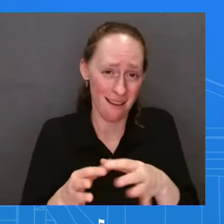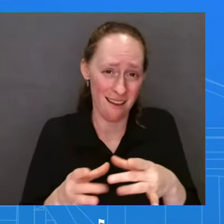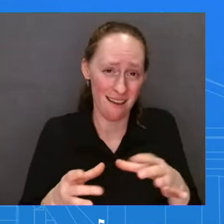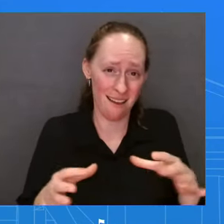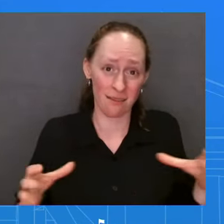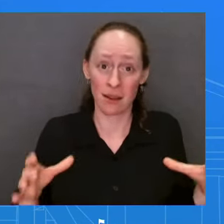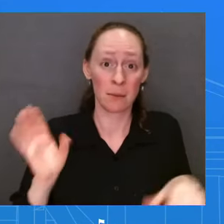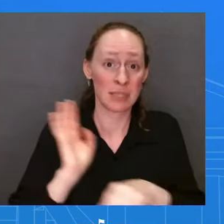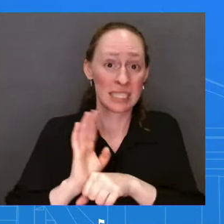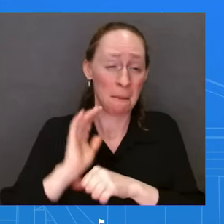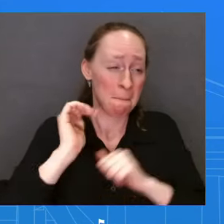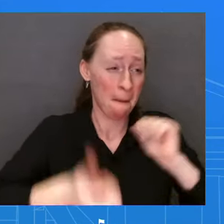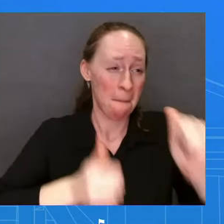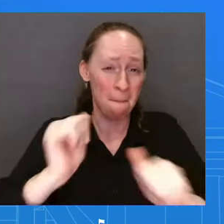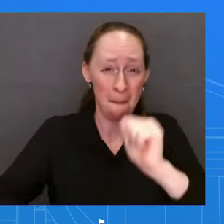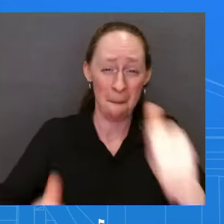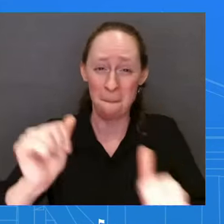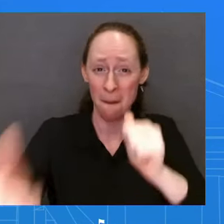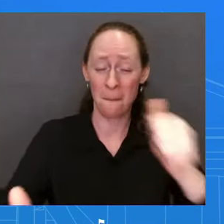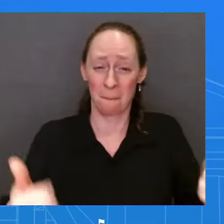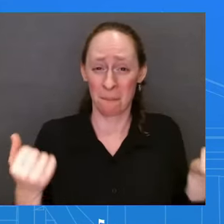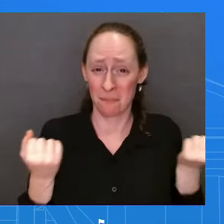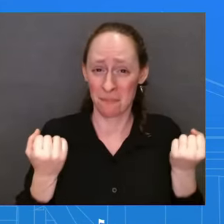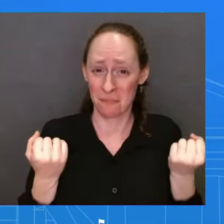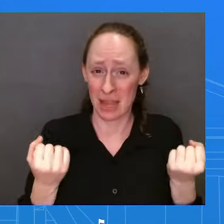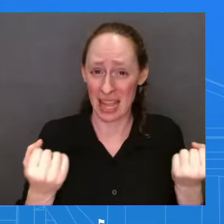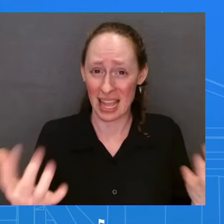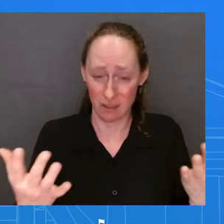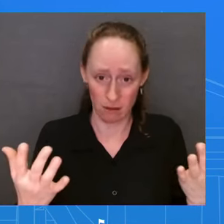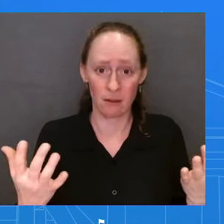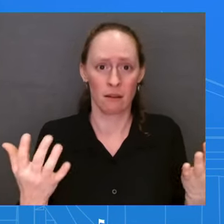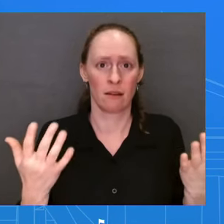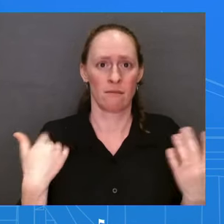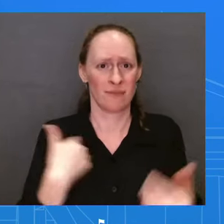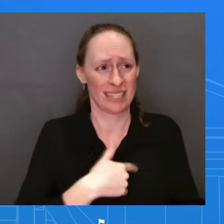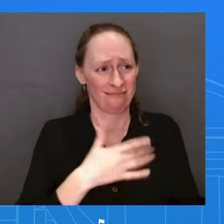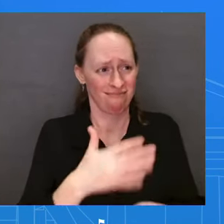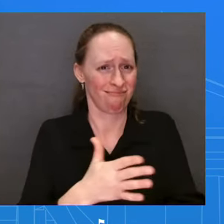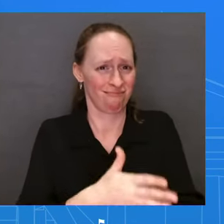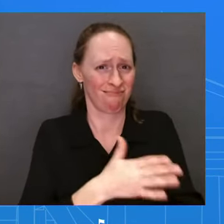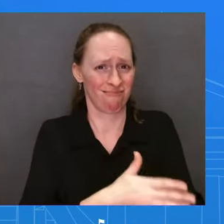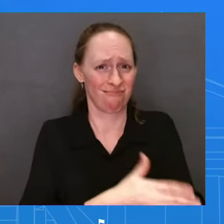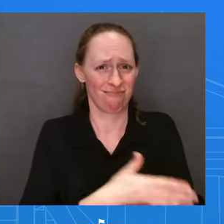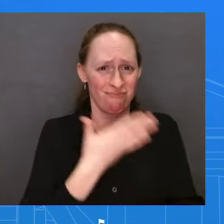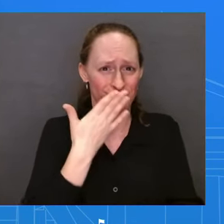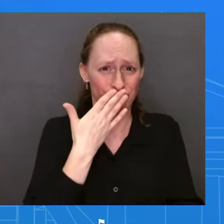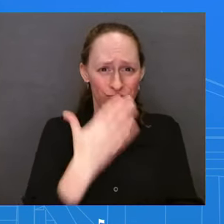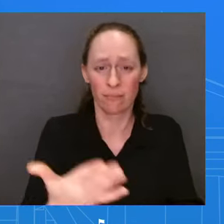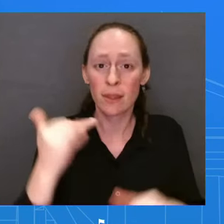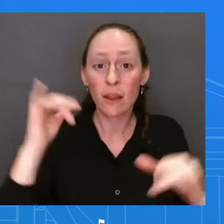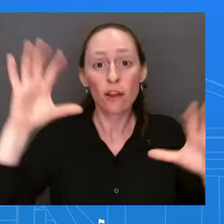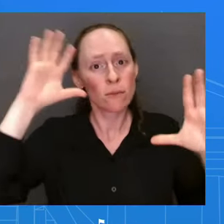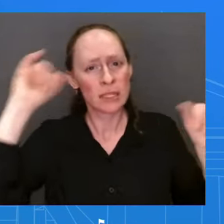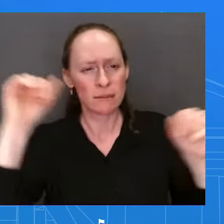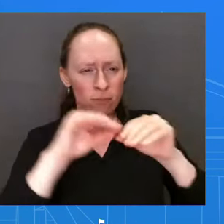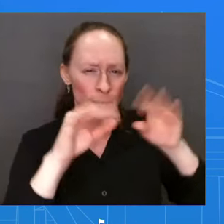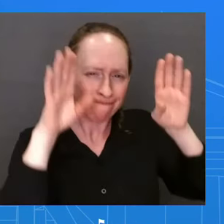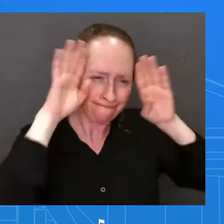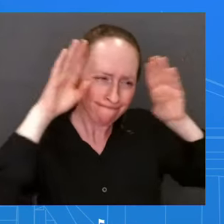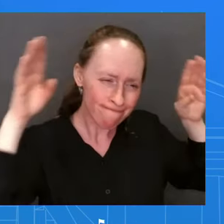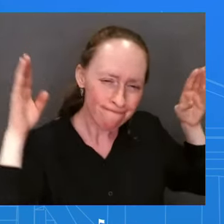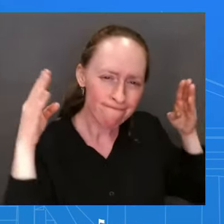All I'm saying is that the president is really laser focused on making sure that we implement his best in America agenda and